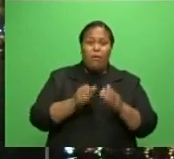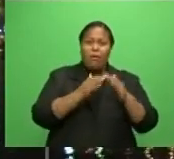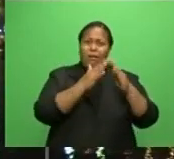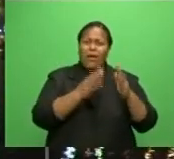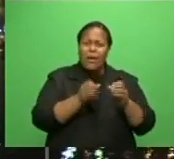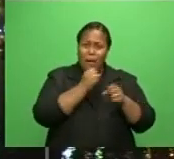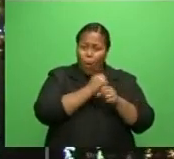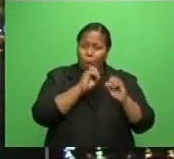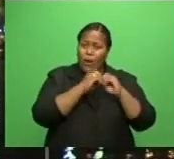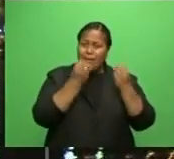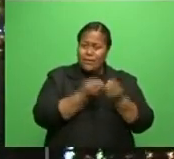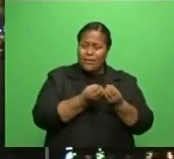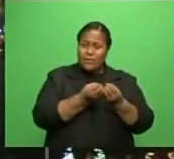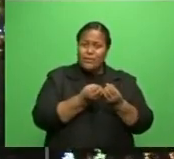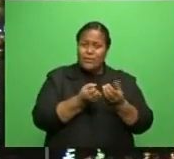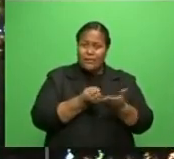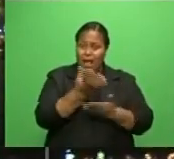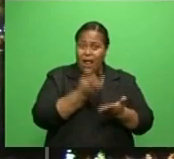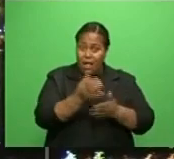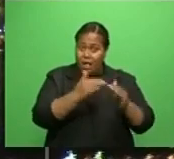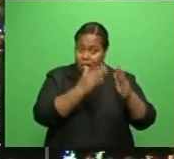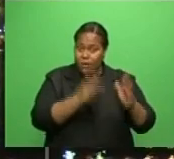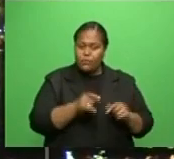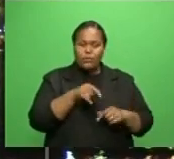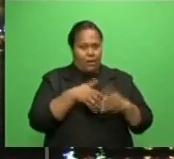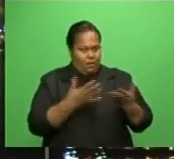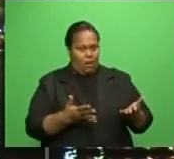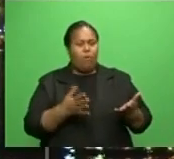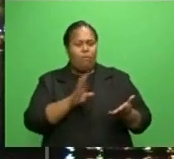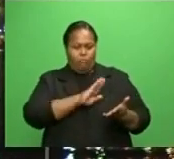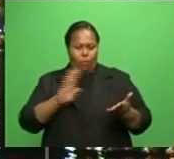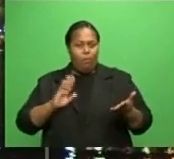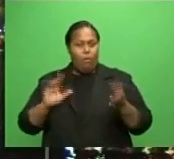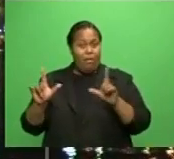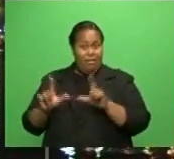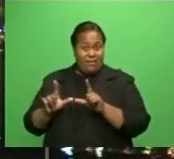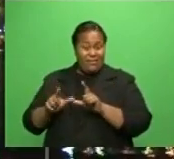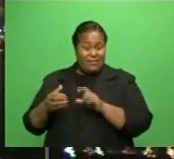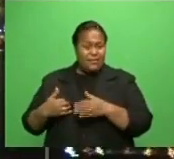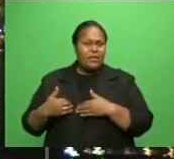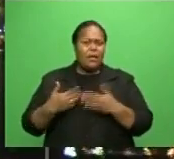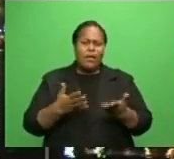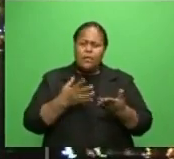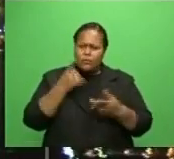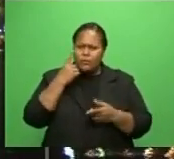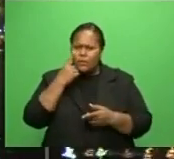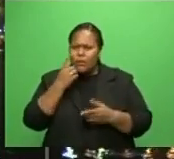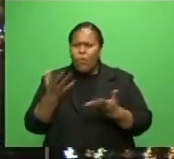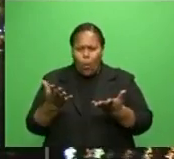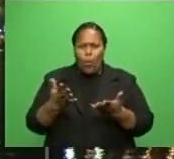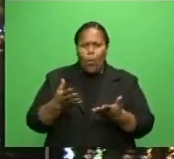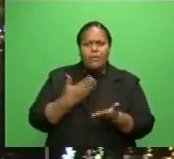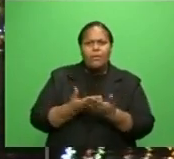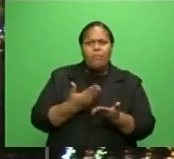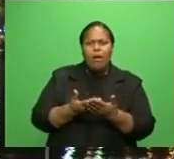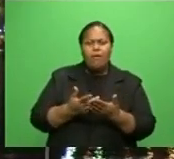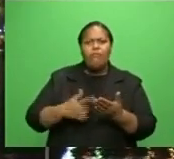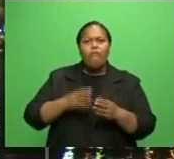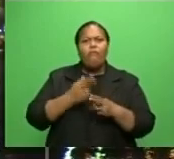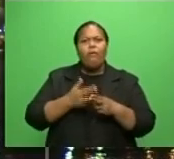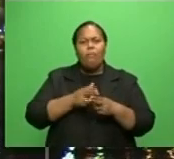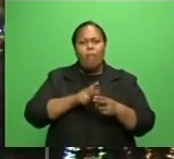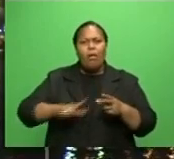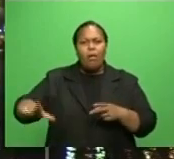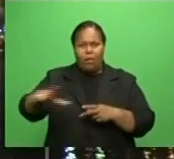new market. The Real Estate Agents Licensing Board has noted an increase in demand for and sales of farmland. Kritika